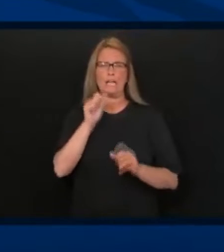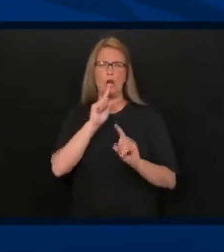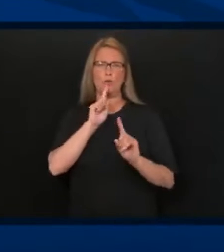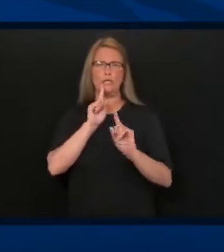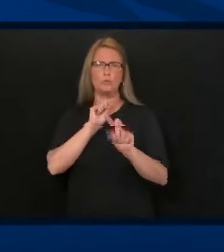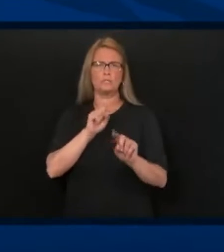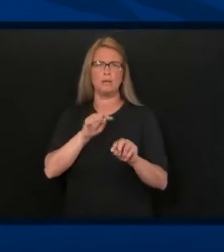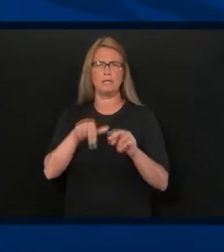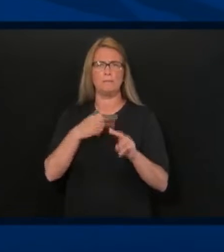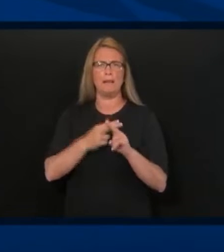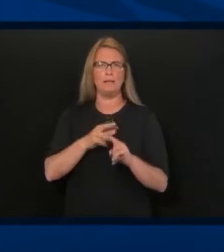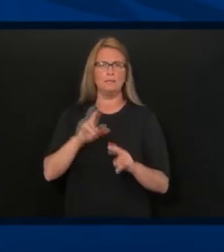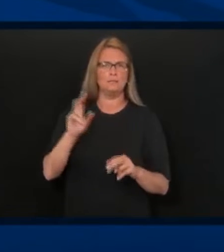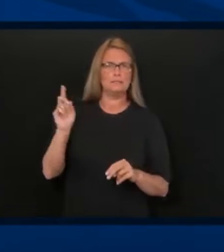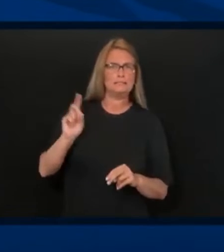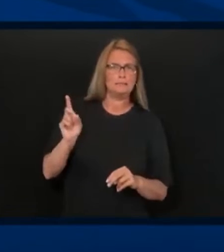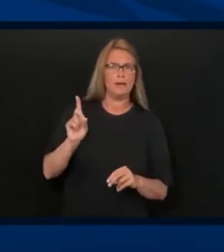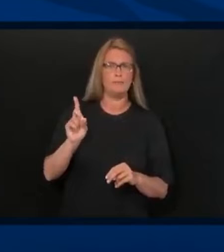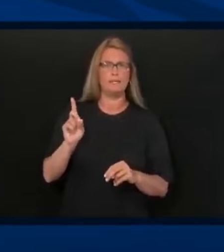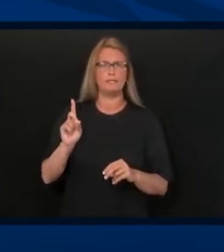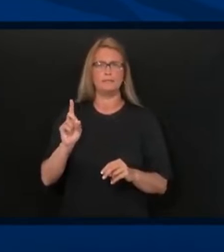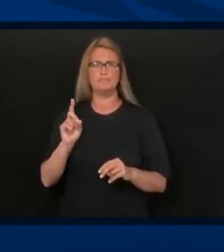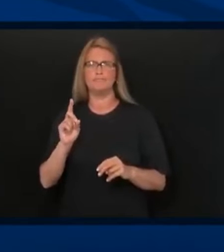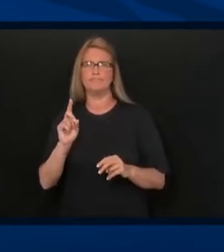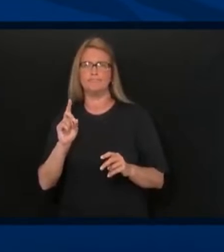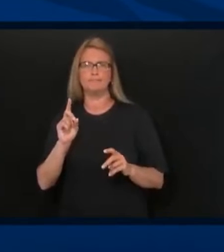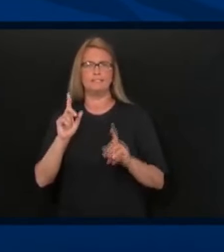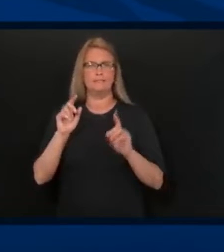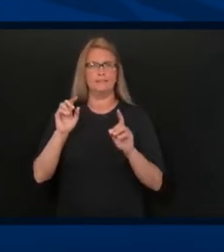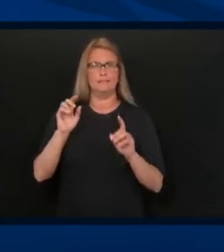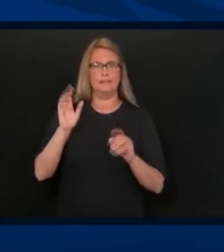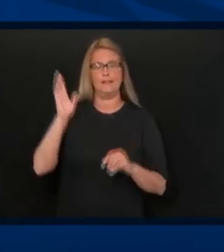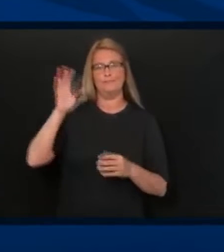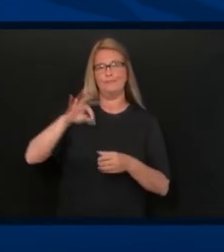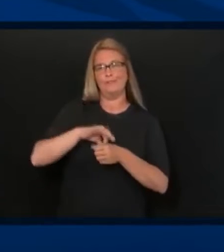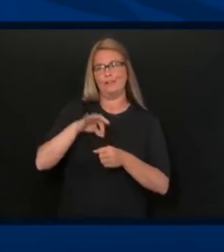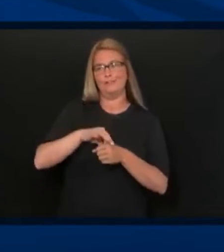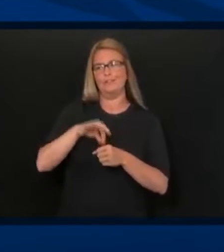Well, it's not a matter of resisting. You know, it's a matter of just this.